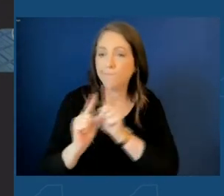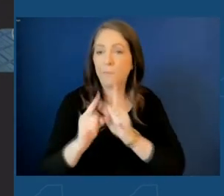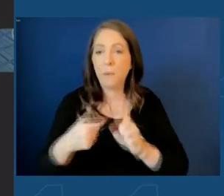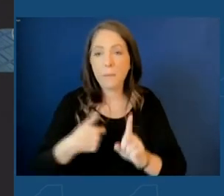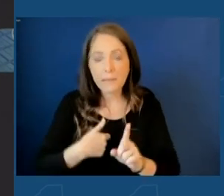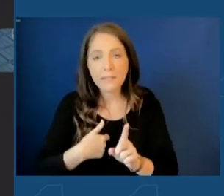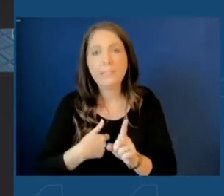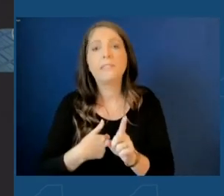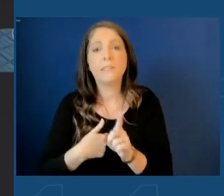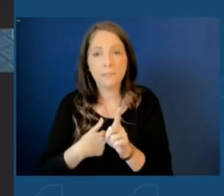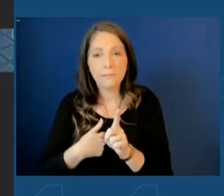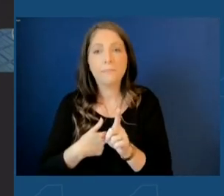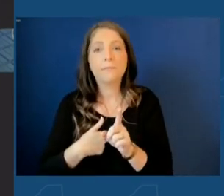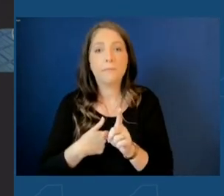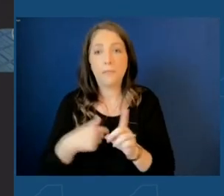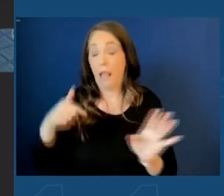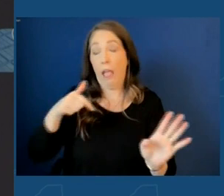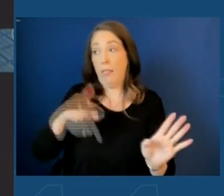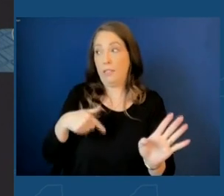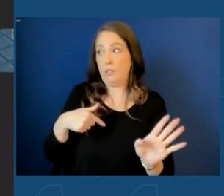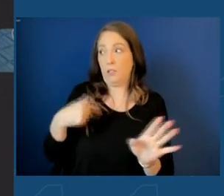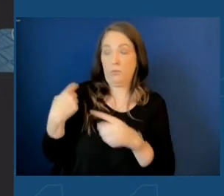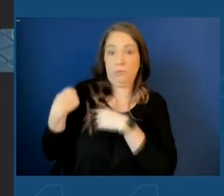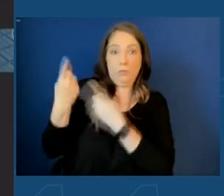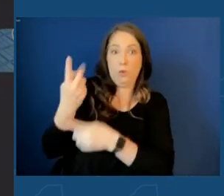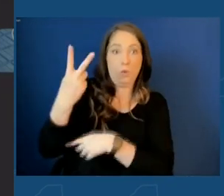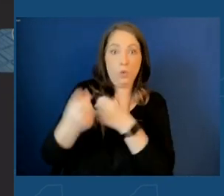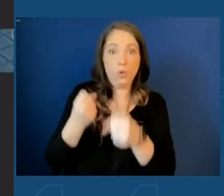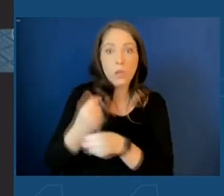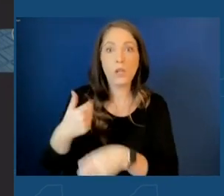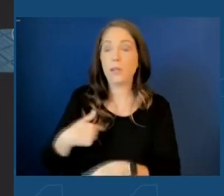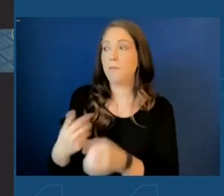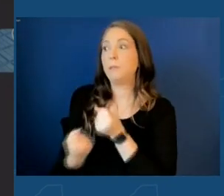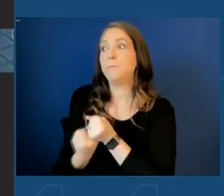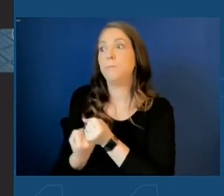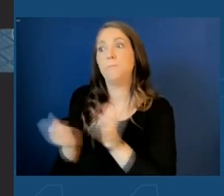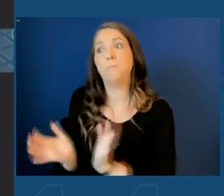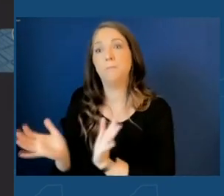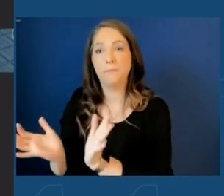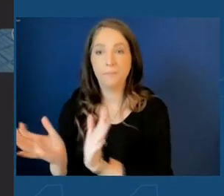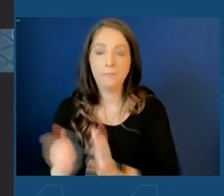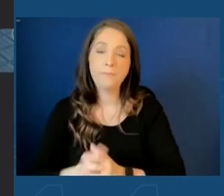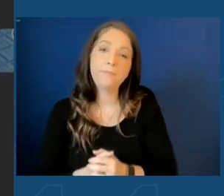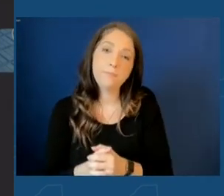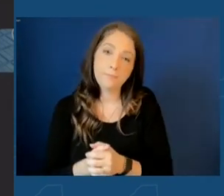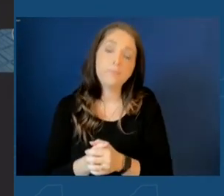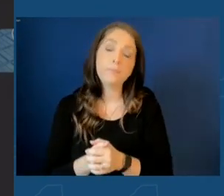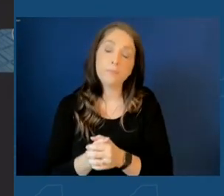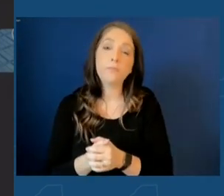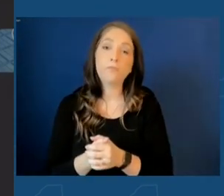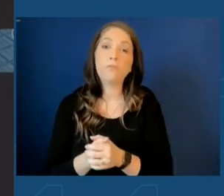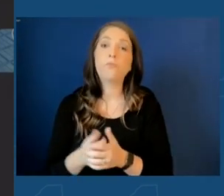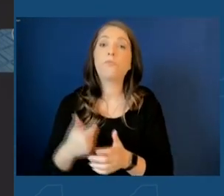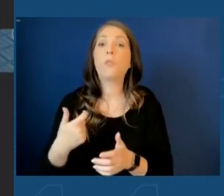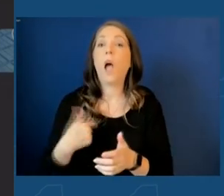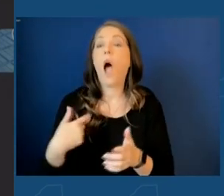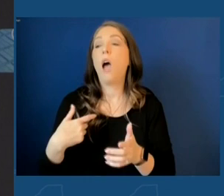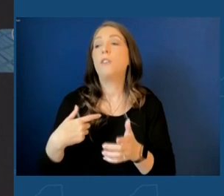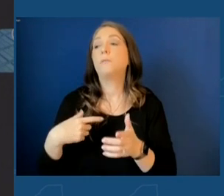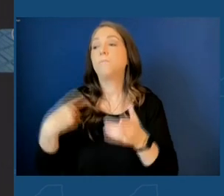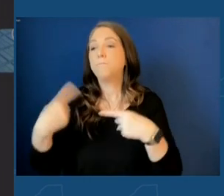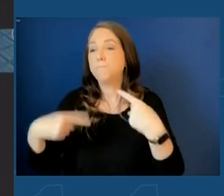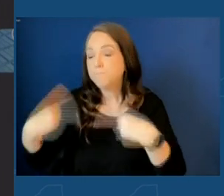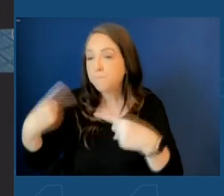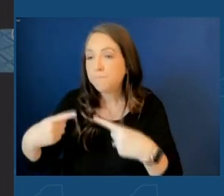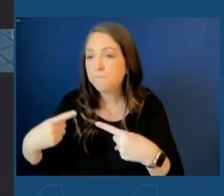why there was, and this is over two years I've been pushing on this, while I made the case that there was no